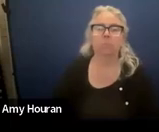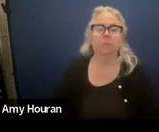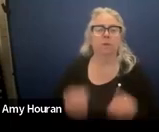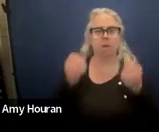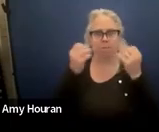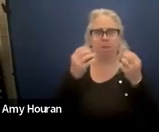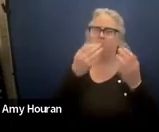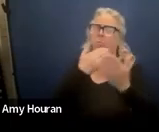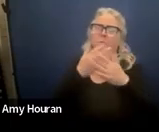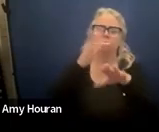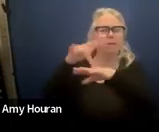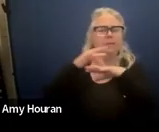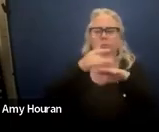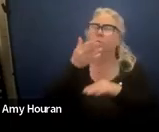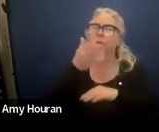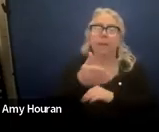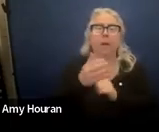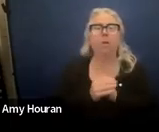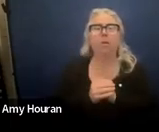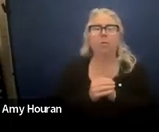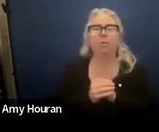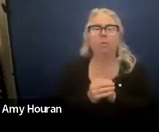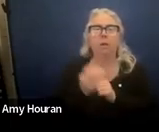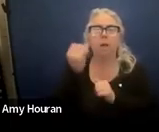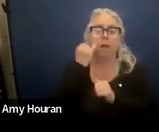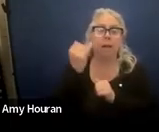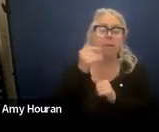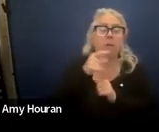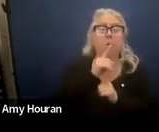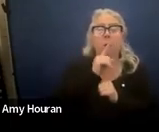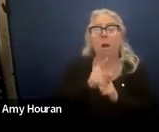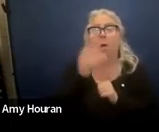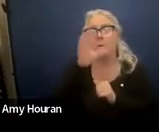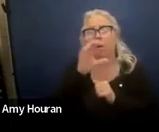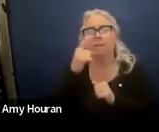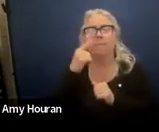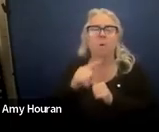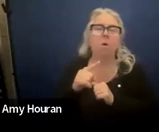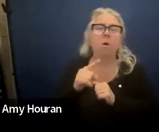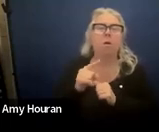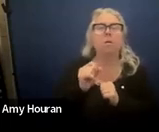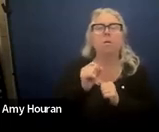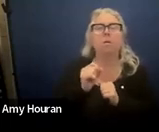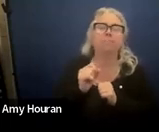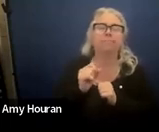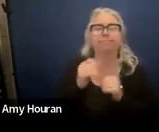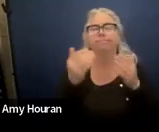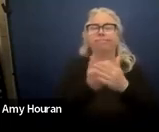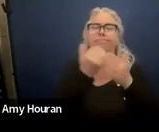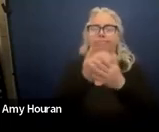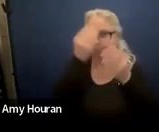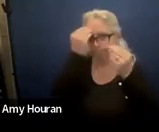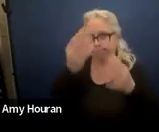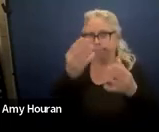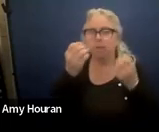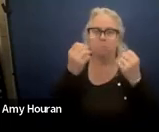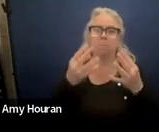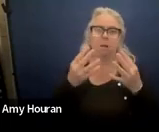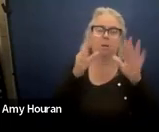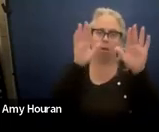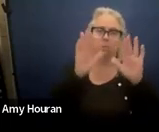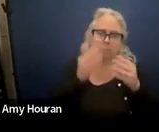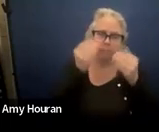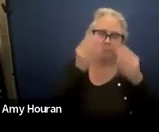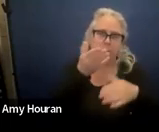great resources on there so if you're either a new teacher or you're just looking for a little bit of refresher there's a lot of awesome information on there